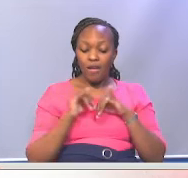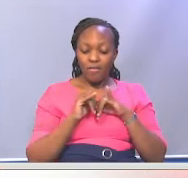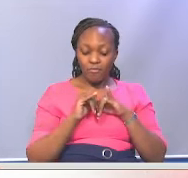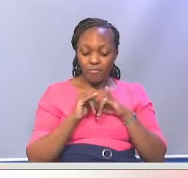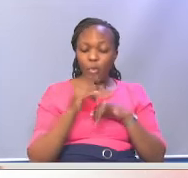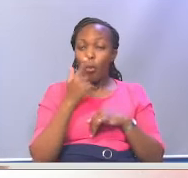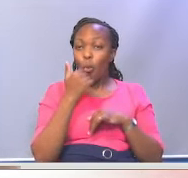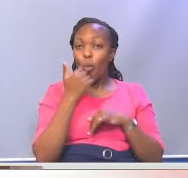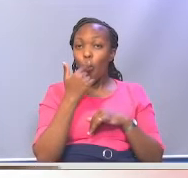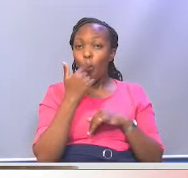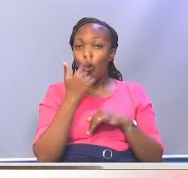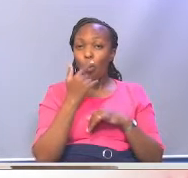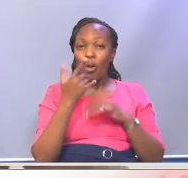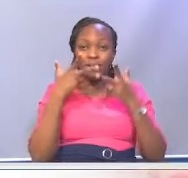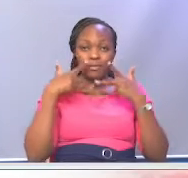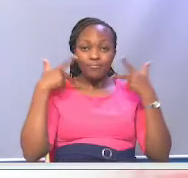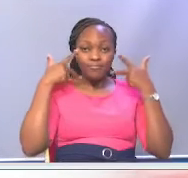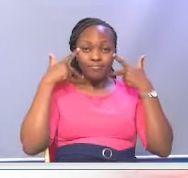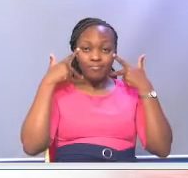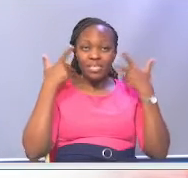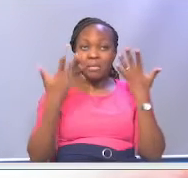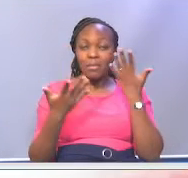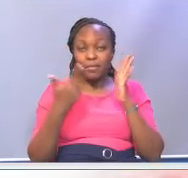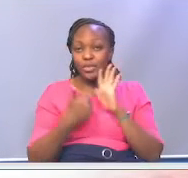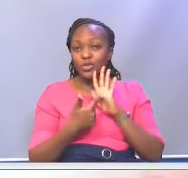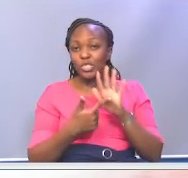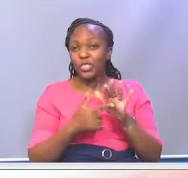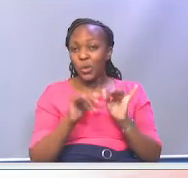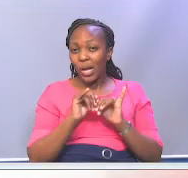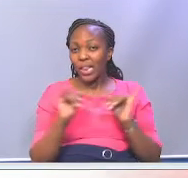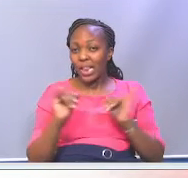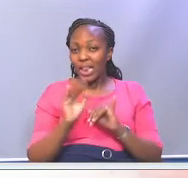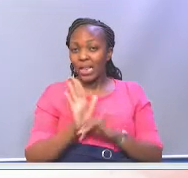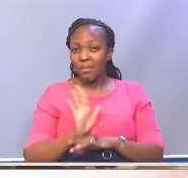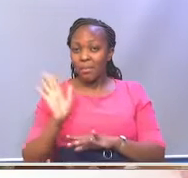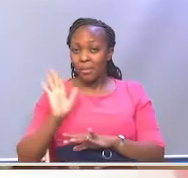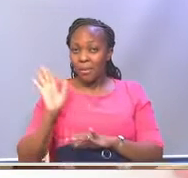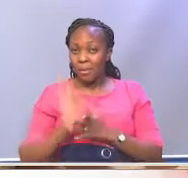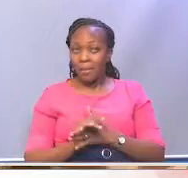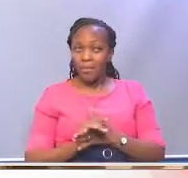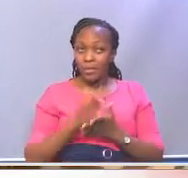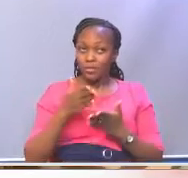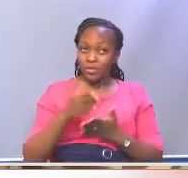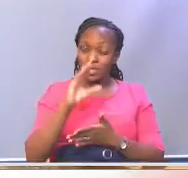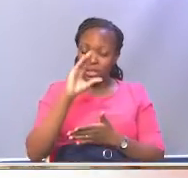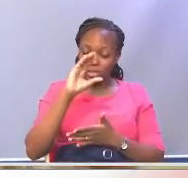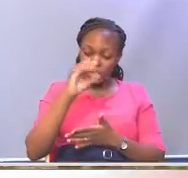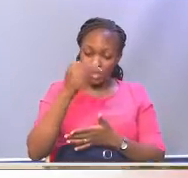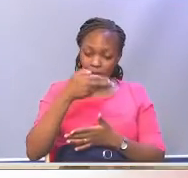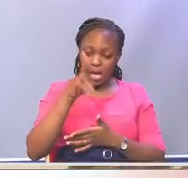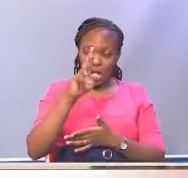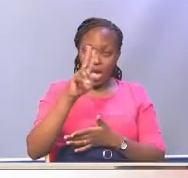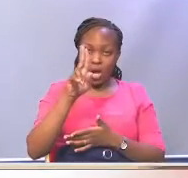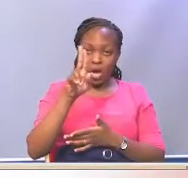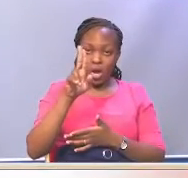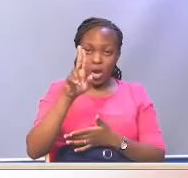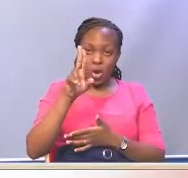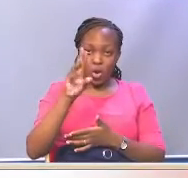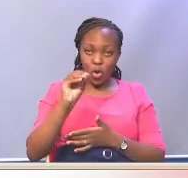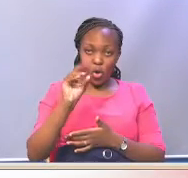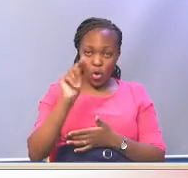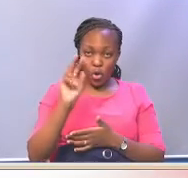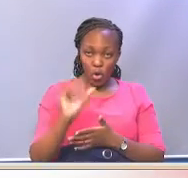purity, at the Cabernet High Court today, 50-year-old Haron Cherono was slapped to the life sentence ruling